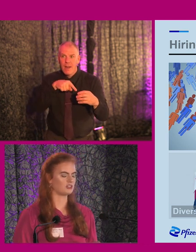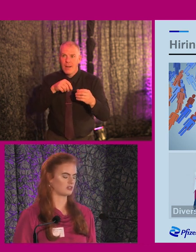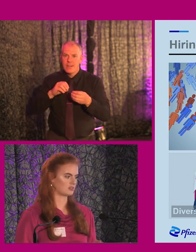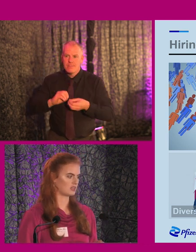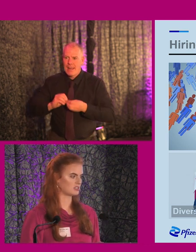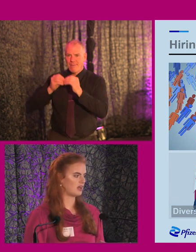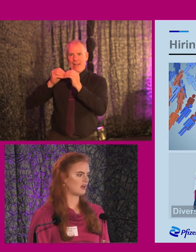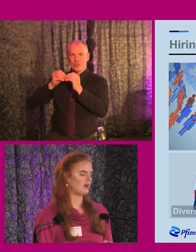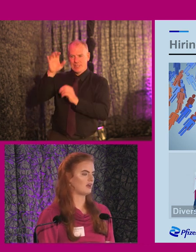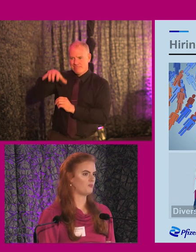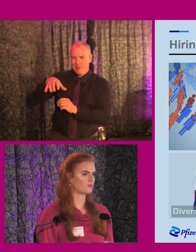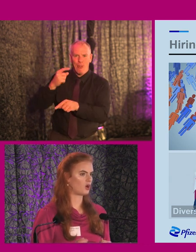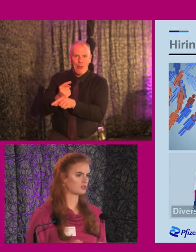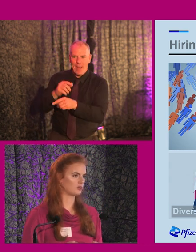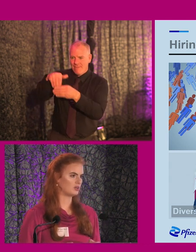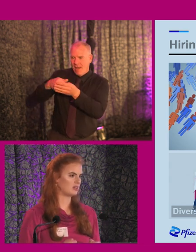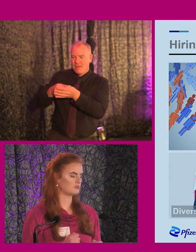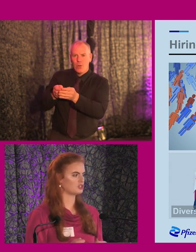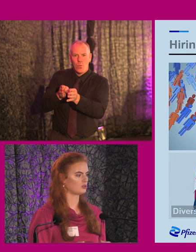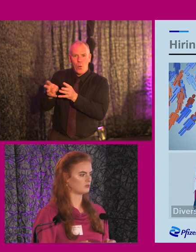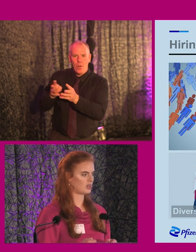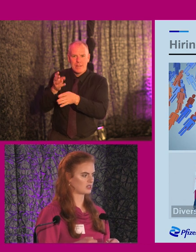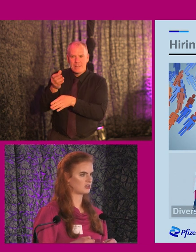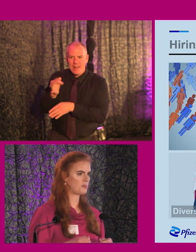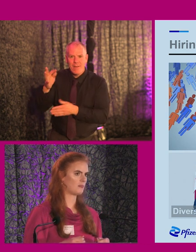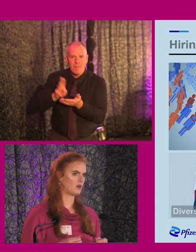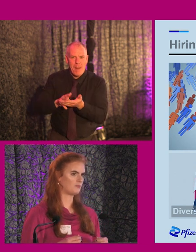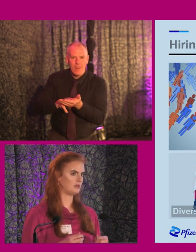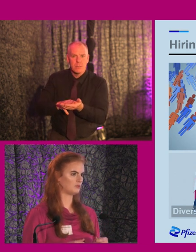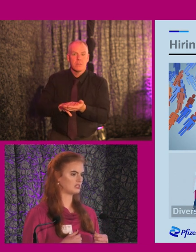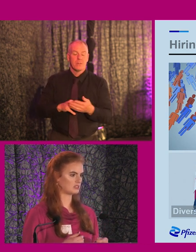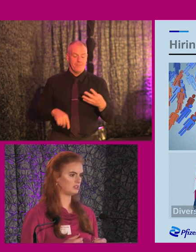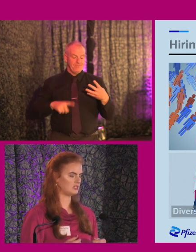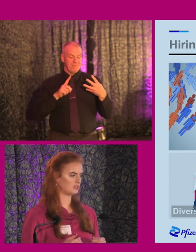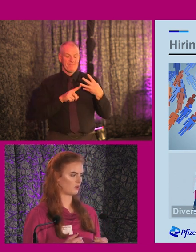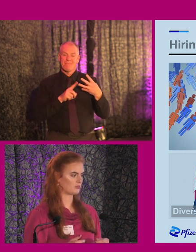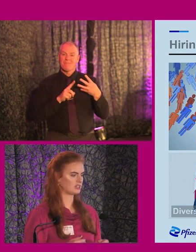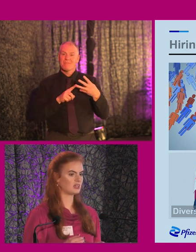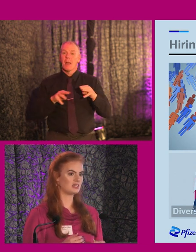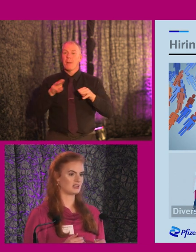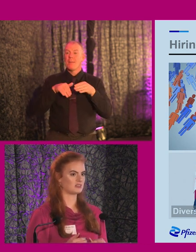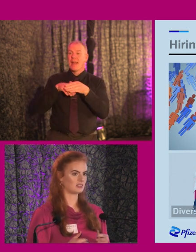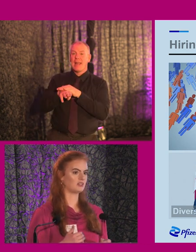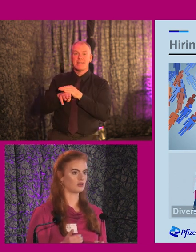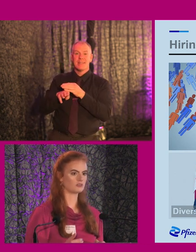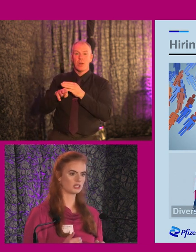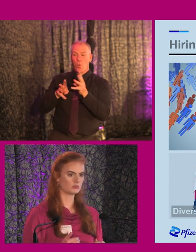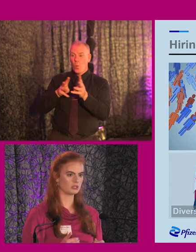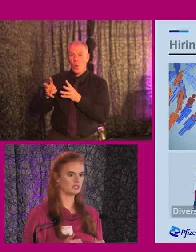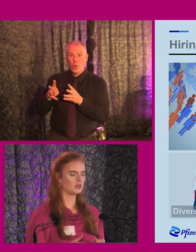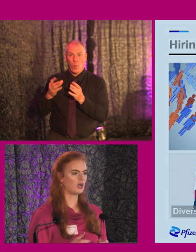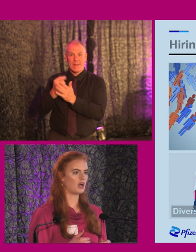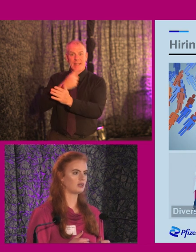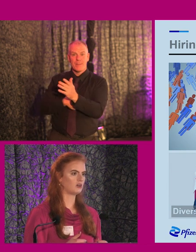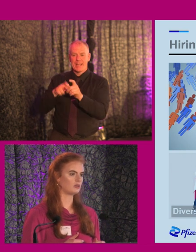innovation on site. And also it has been shown that people with disabilities in the workplace tend to stay longer in a